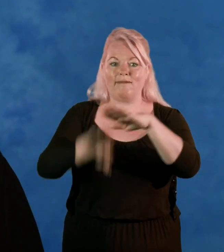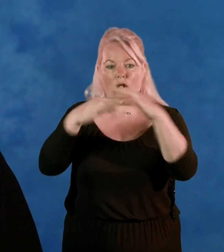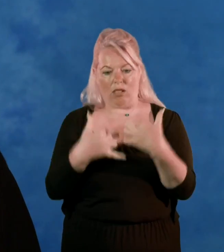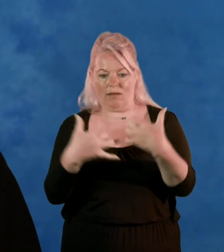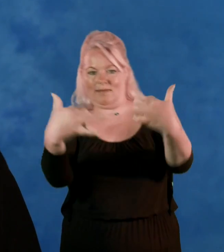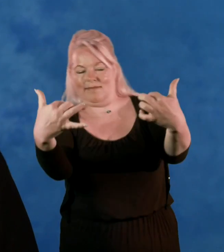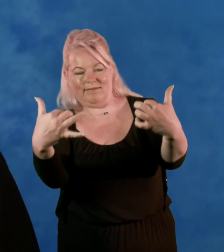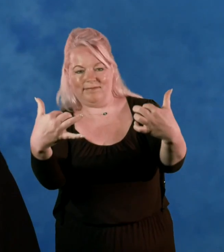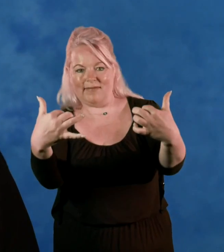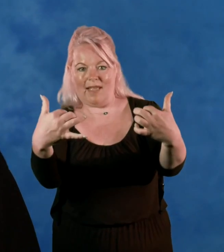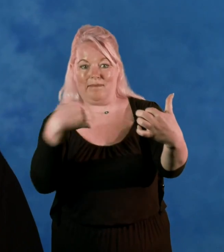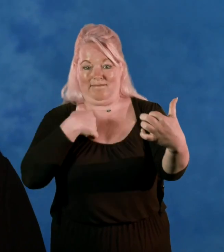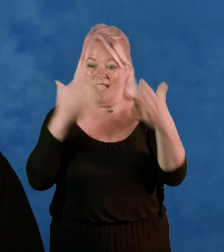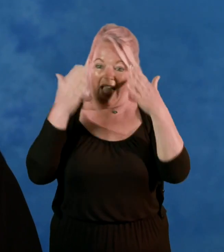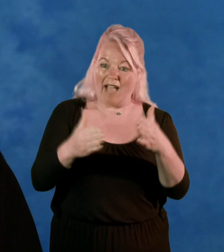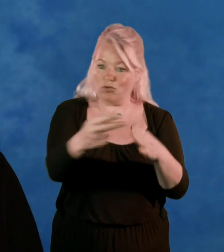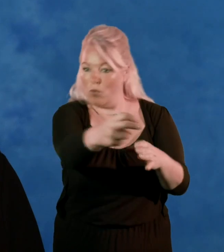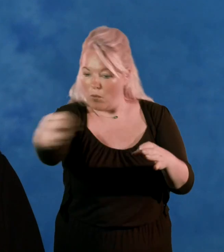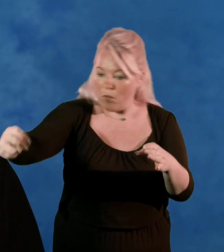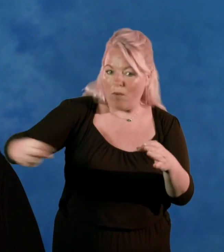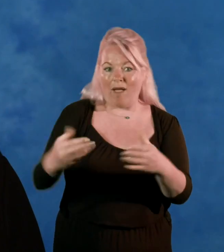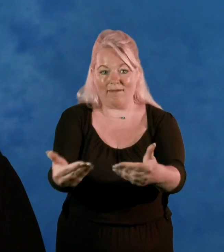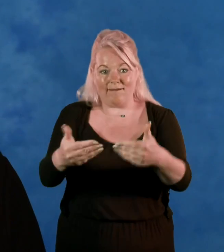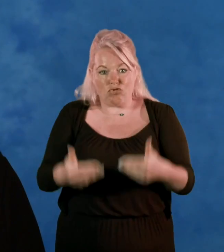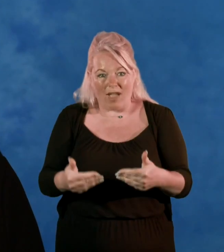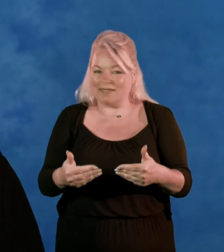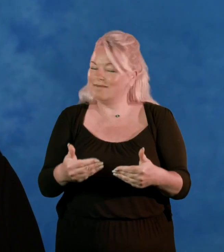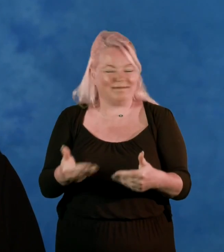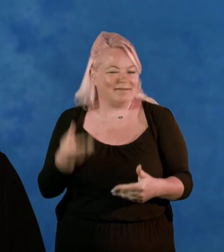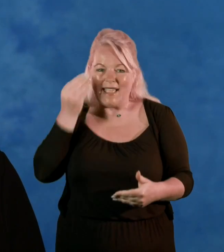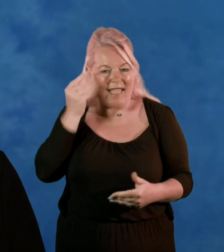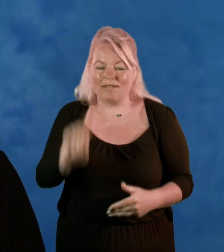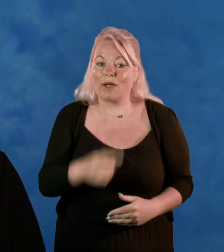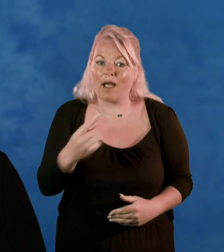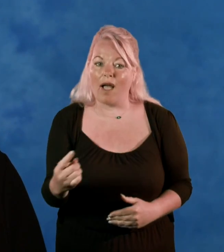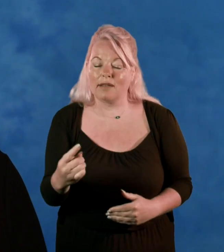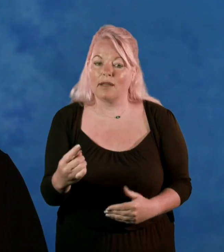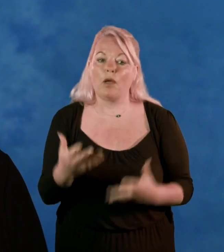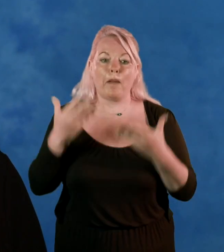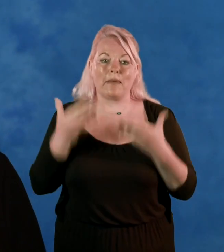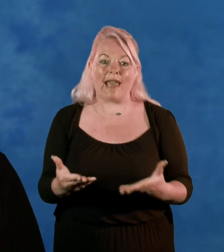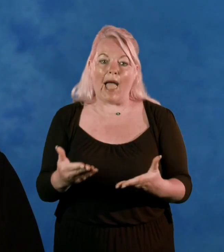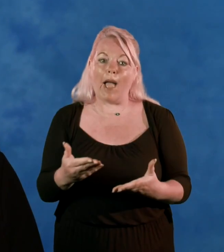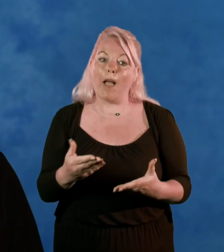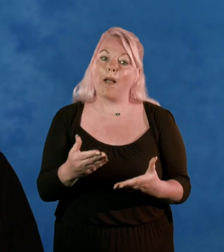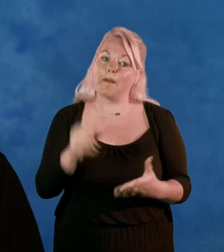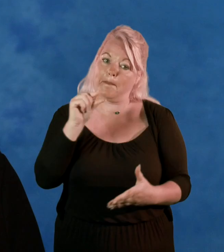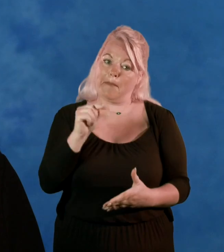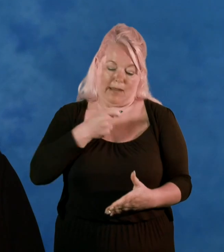if I was sitting near the front. Whereas now I've got a mini mic and